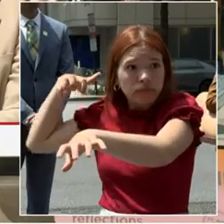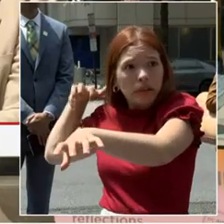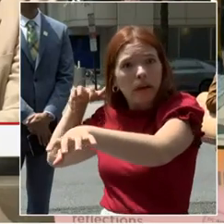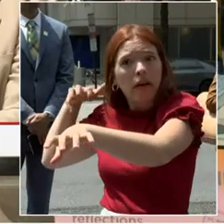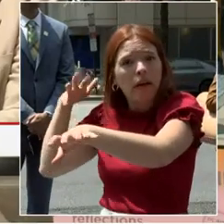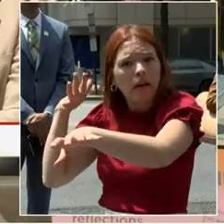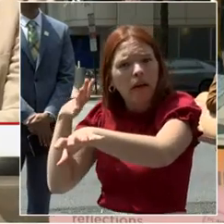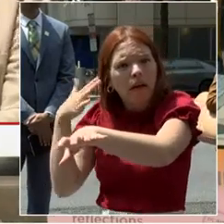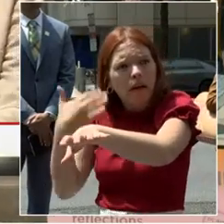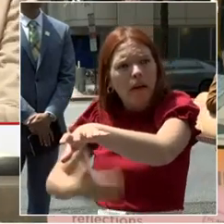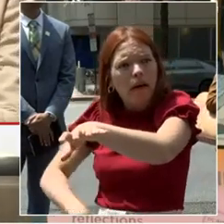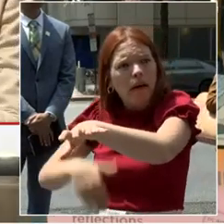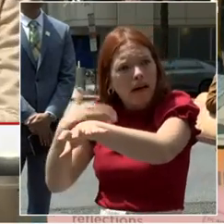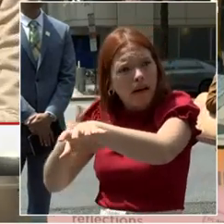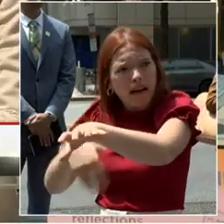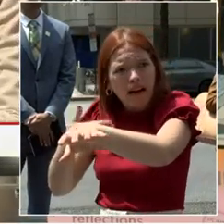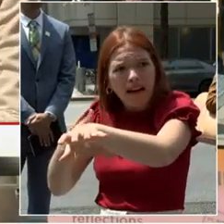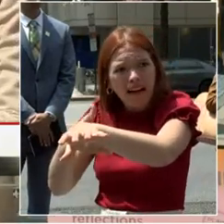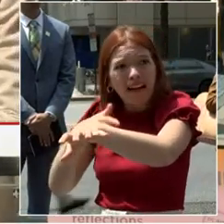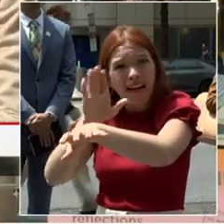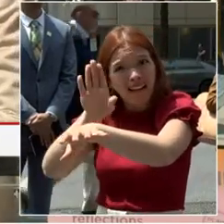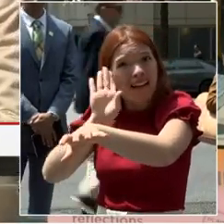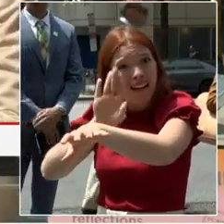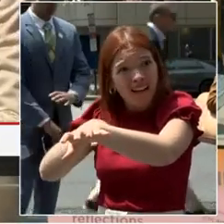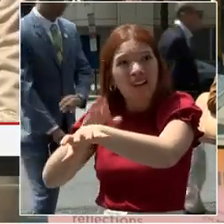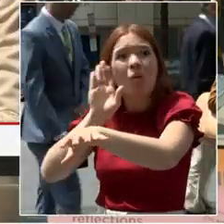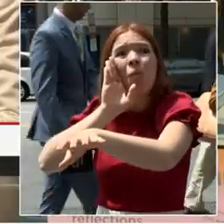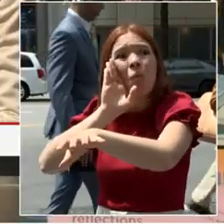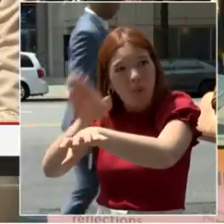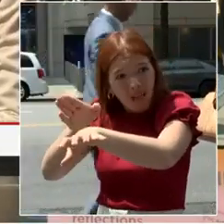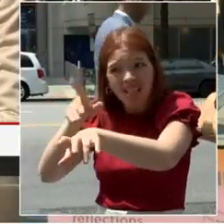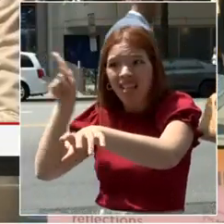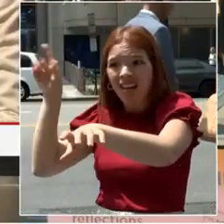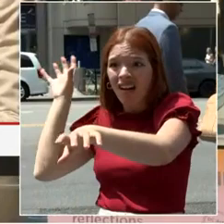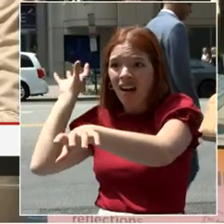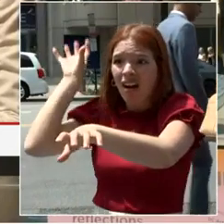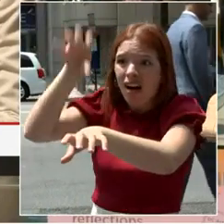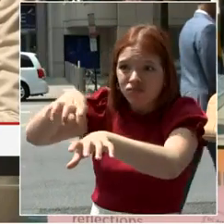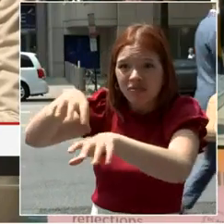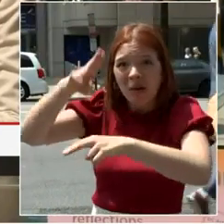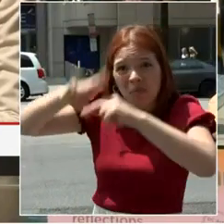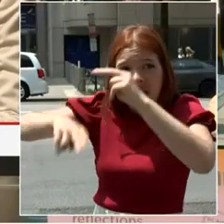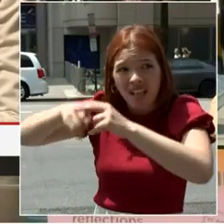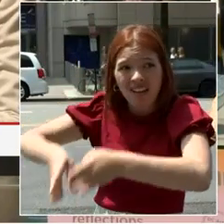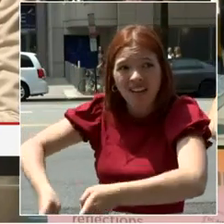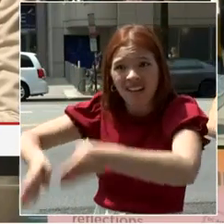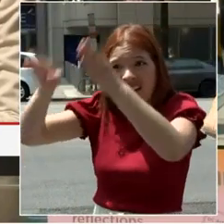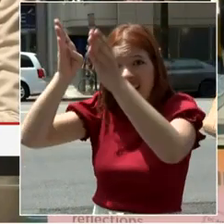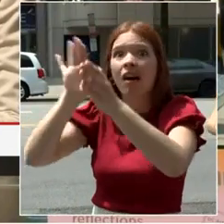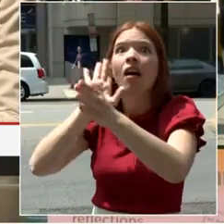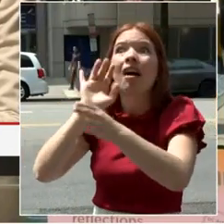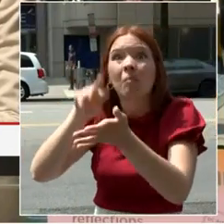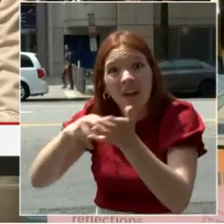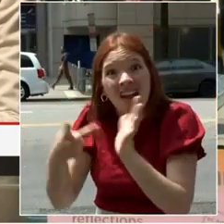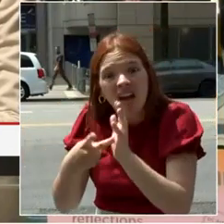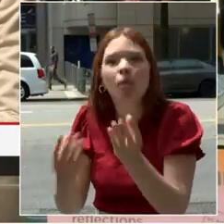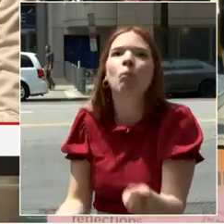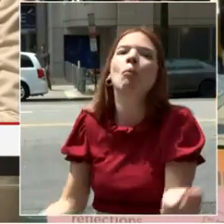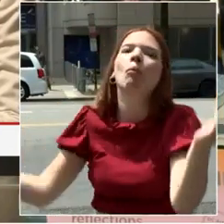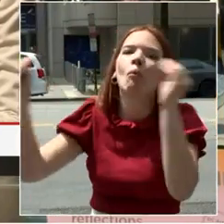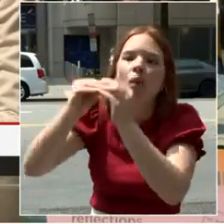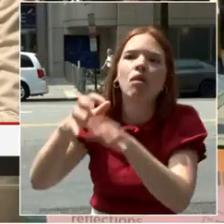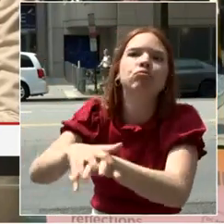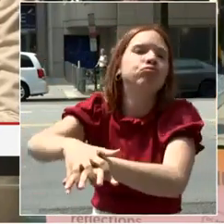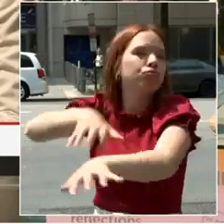living there. And I'm just concerned. I mean, for example, Georgia Avenue is the traffic is